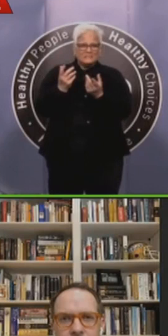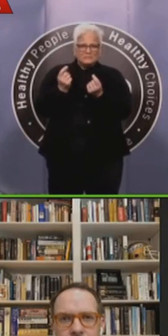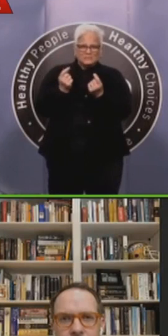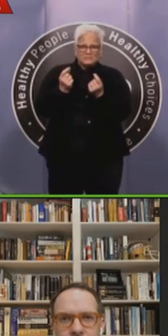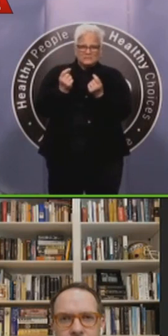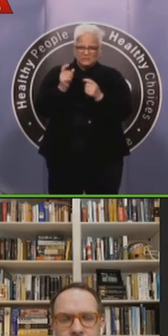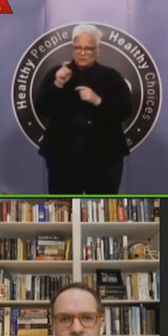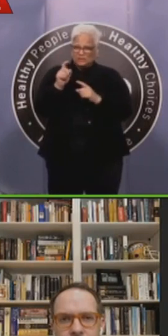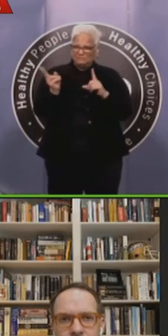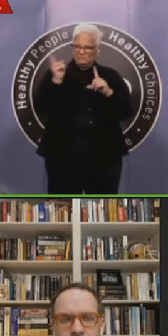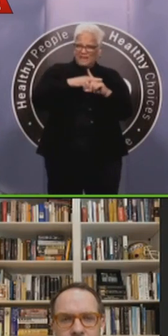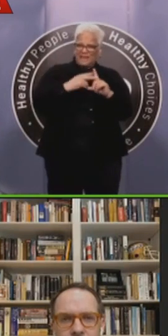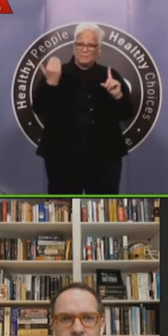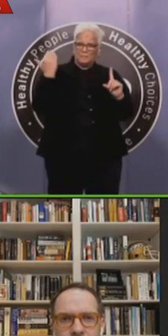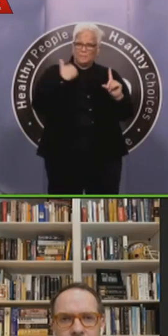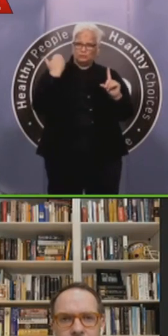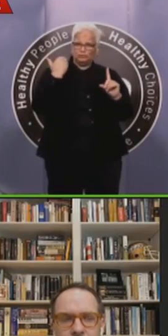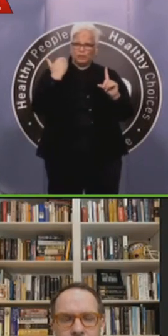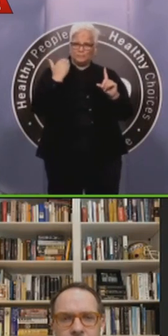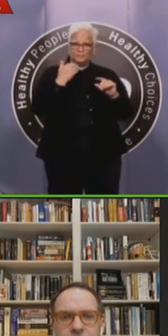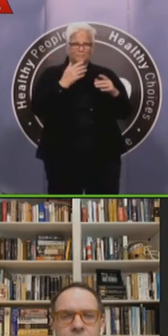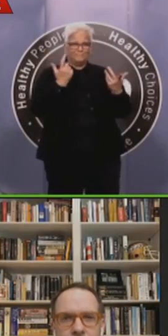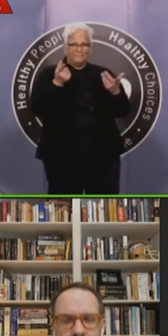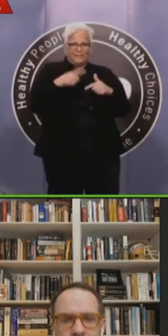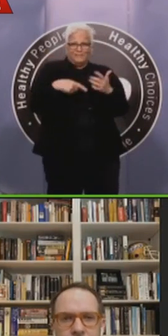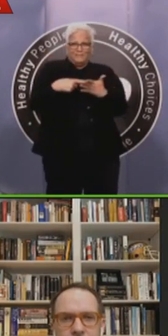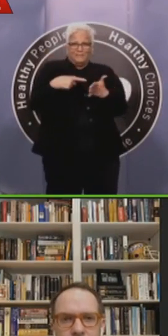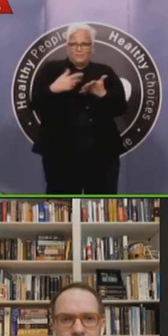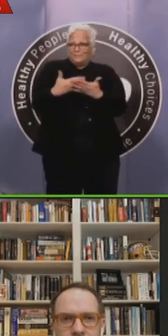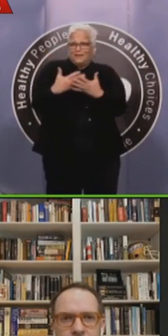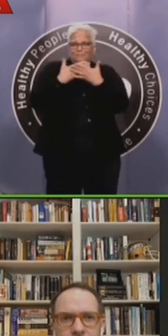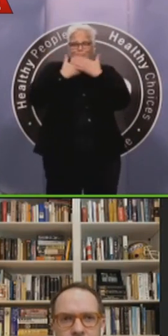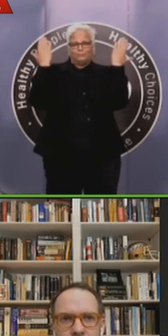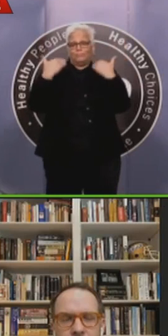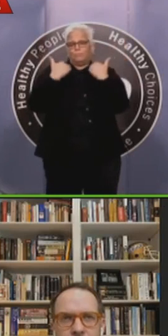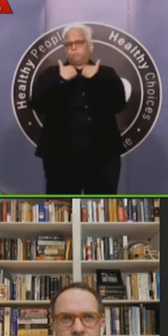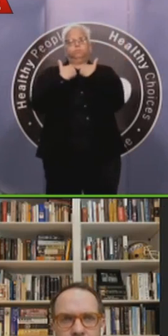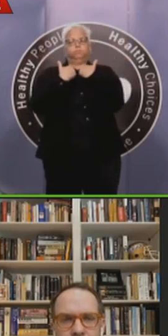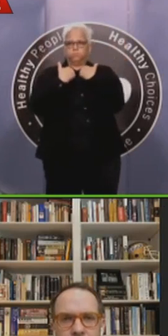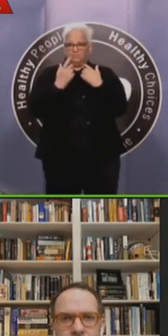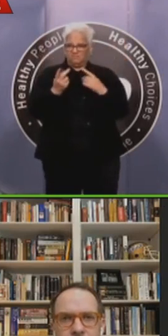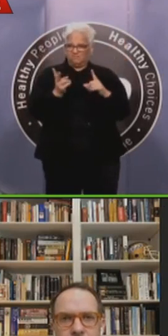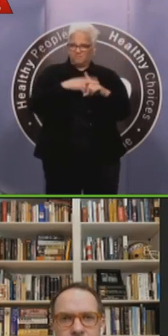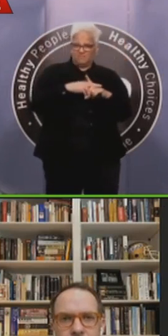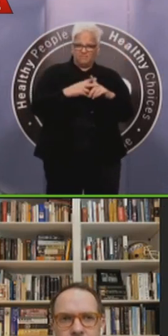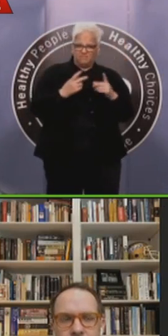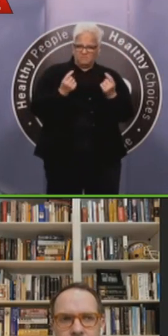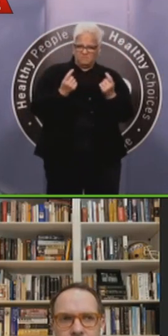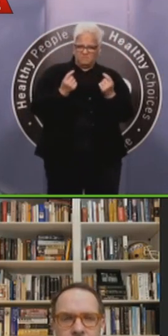what's being done to specifically help them and how realistic it is that businesses may be open by May 1st?